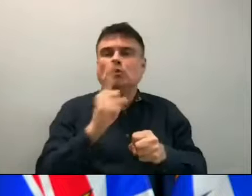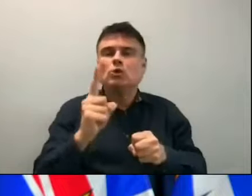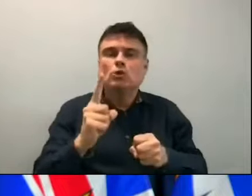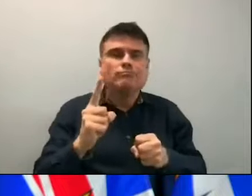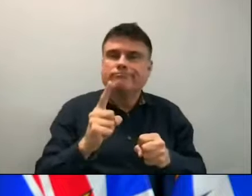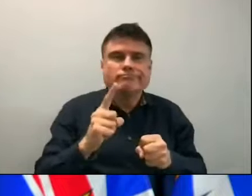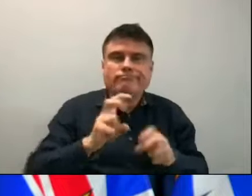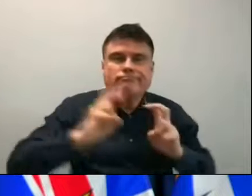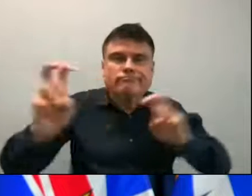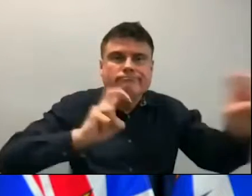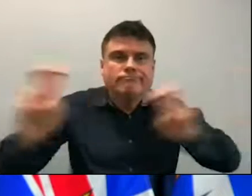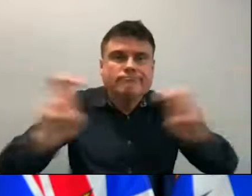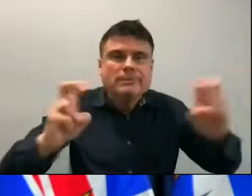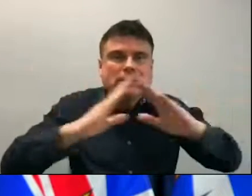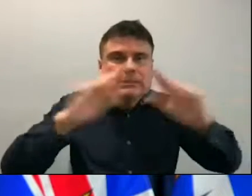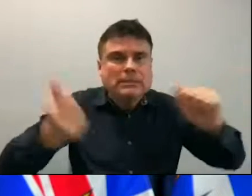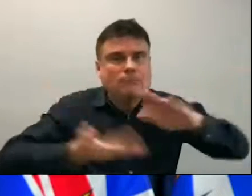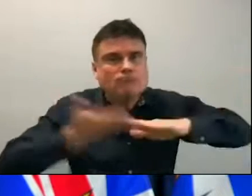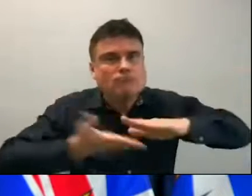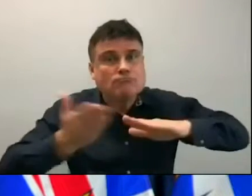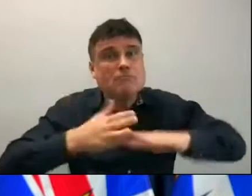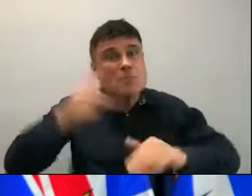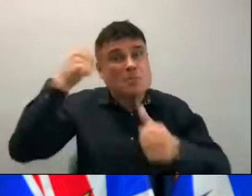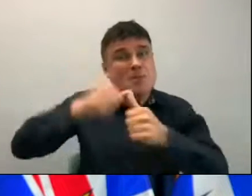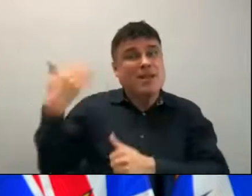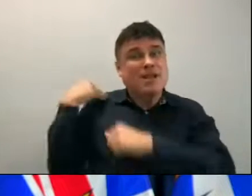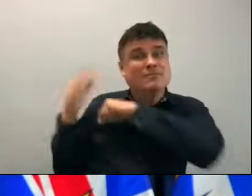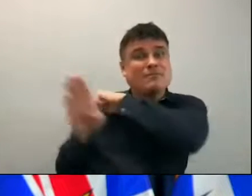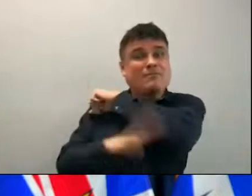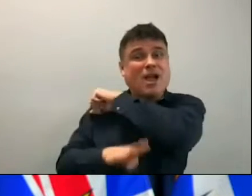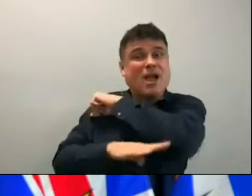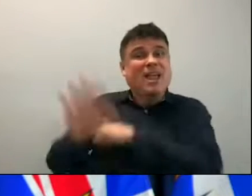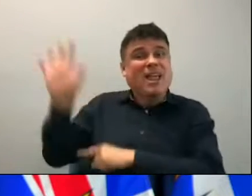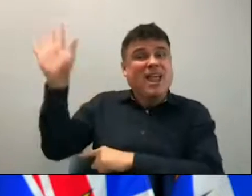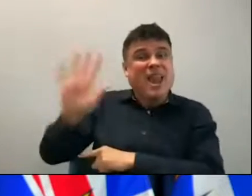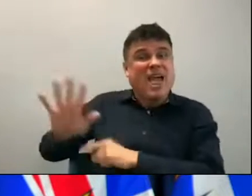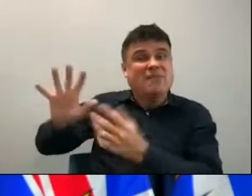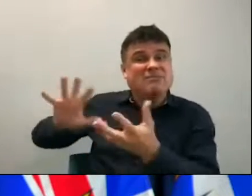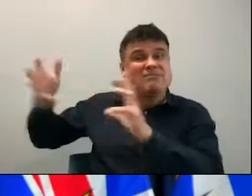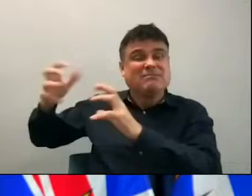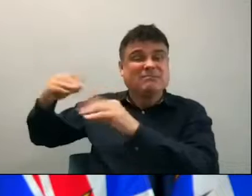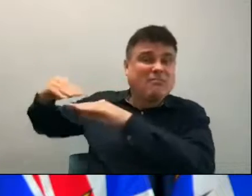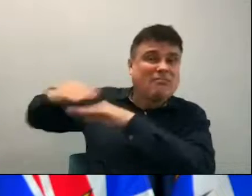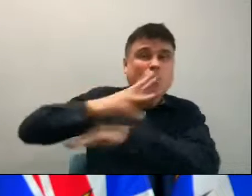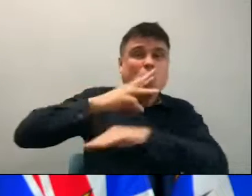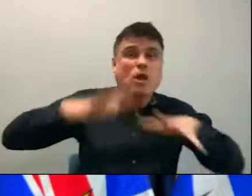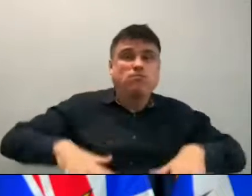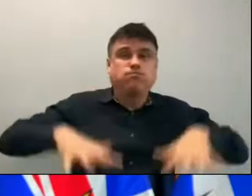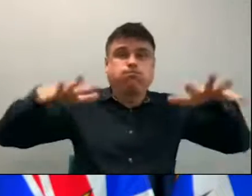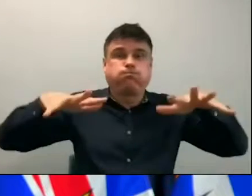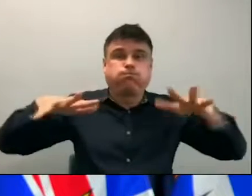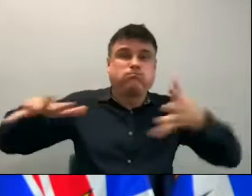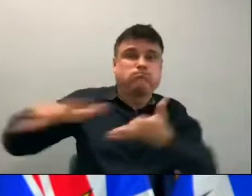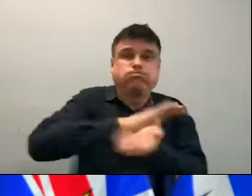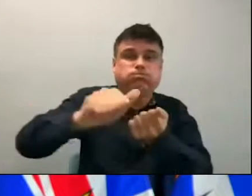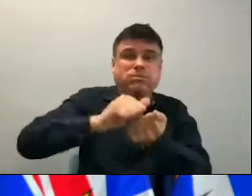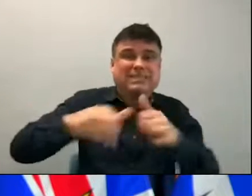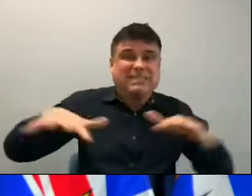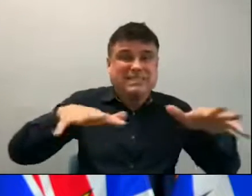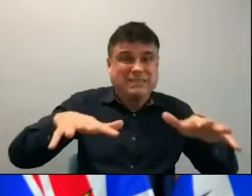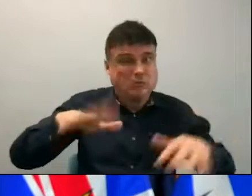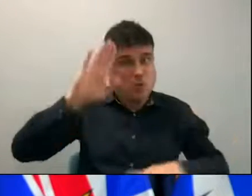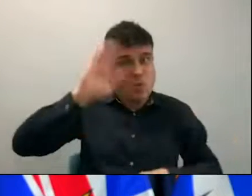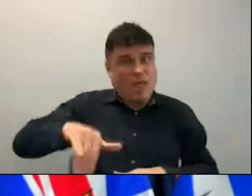come through the atmospheric river this past fall, I think people understand better than in the past. How fragile our